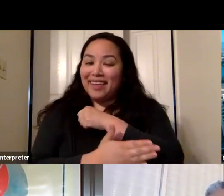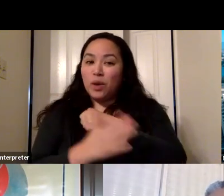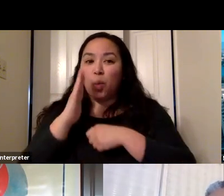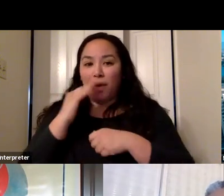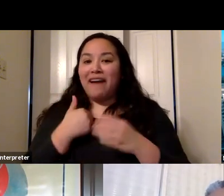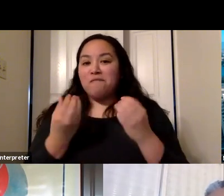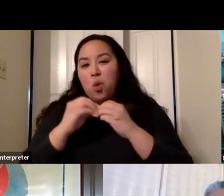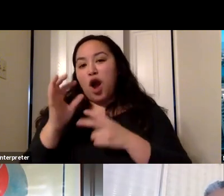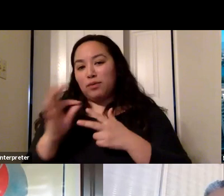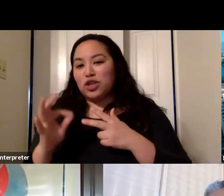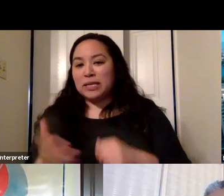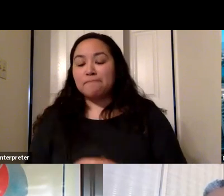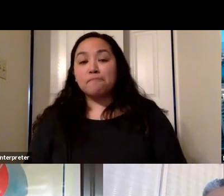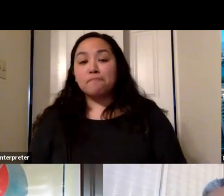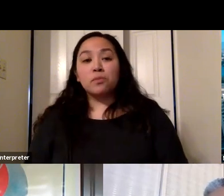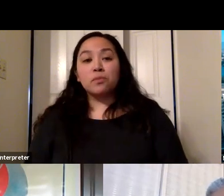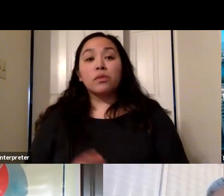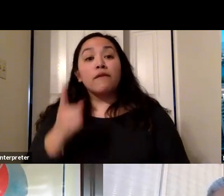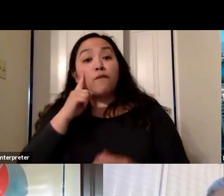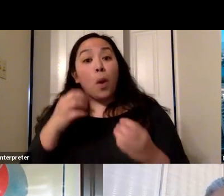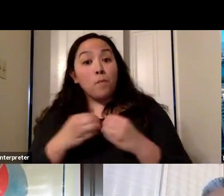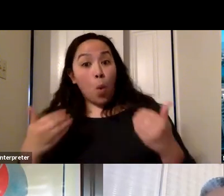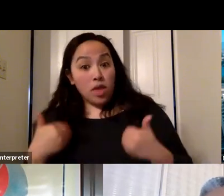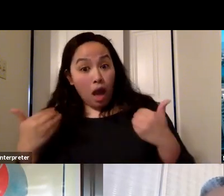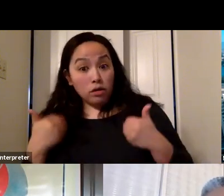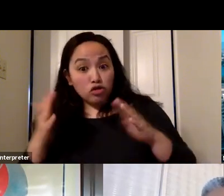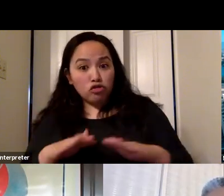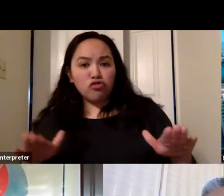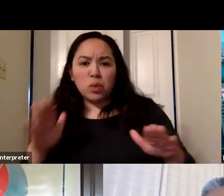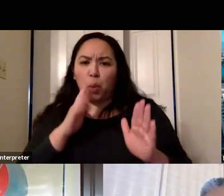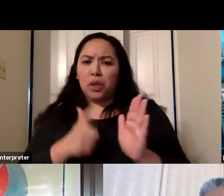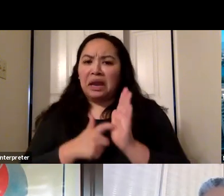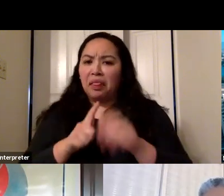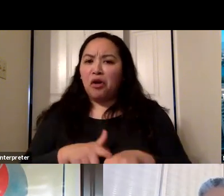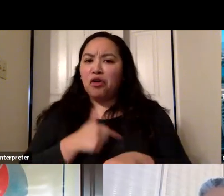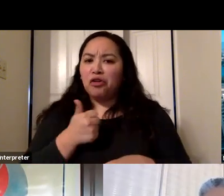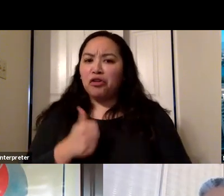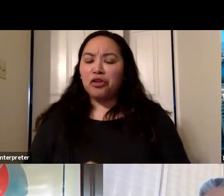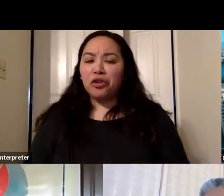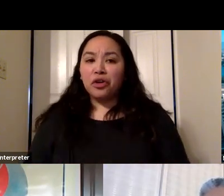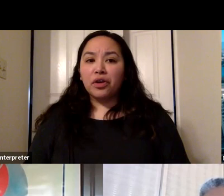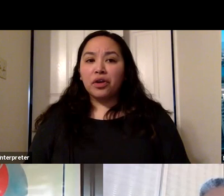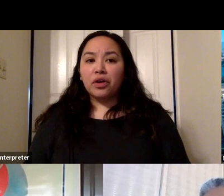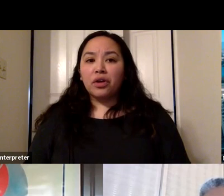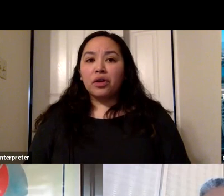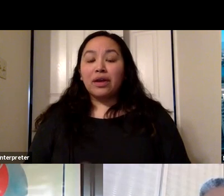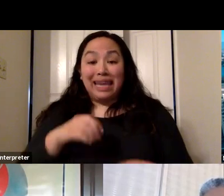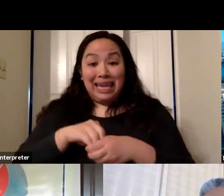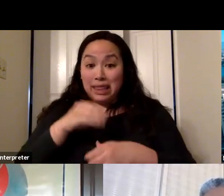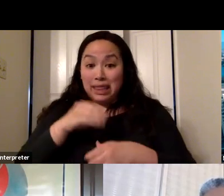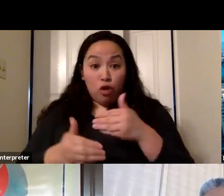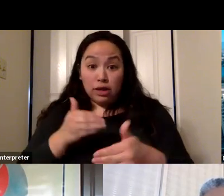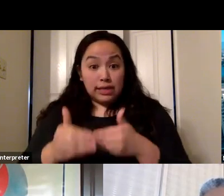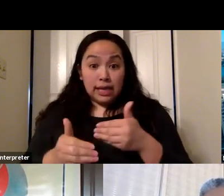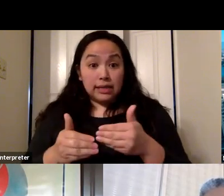for younger children. I think it's going to take longer. Those just earlier on in the process. They were not the first